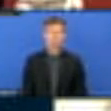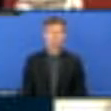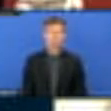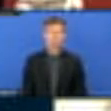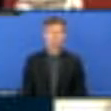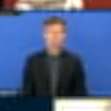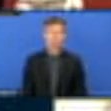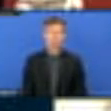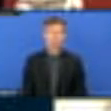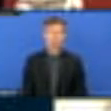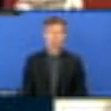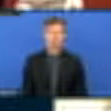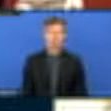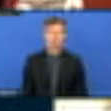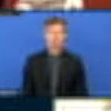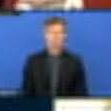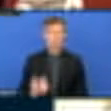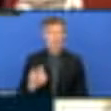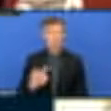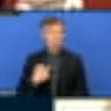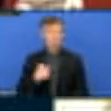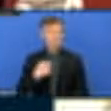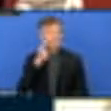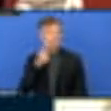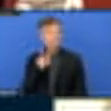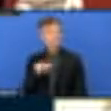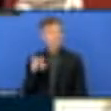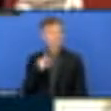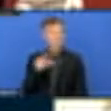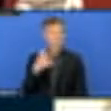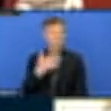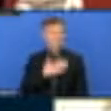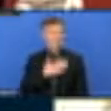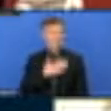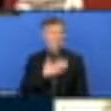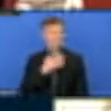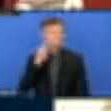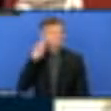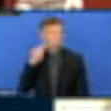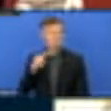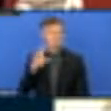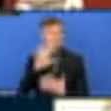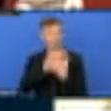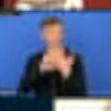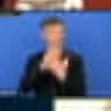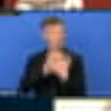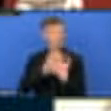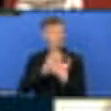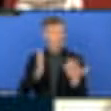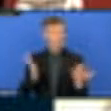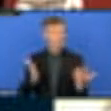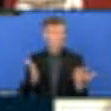in the third process of the VNR, we will envision this approach. But we want to say